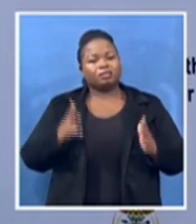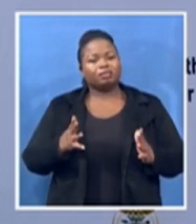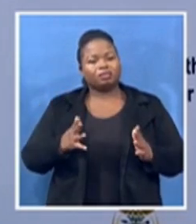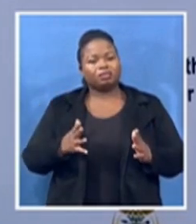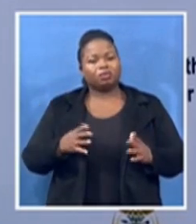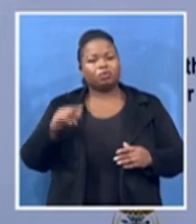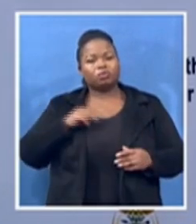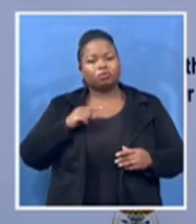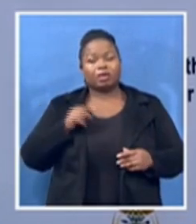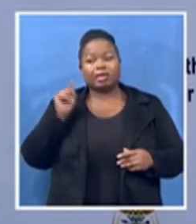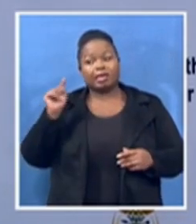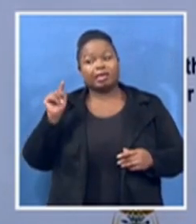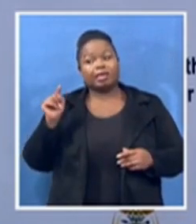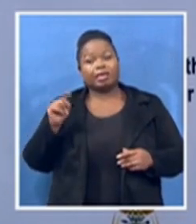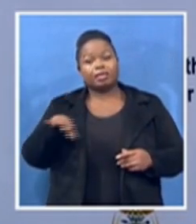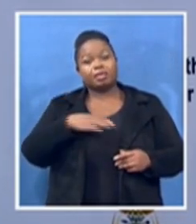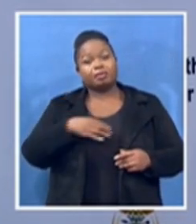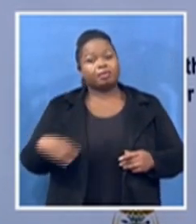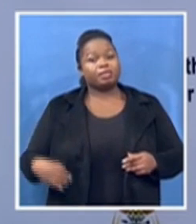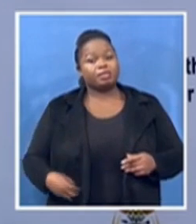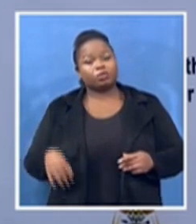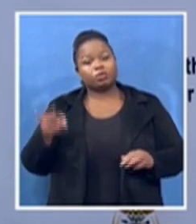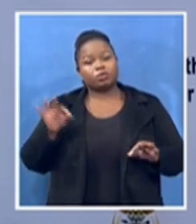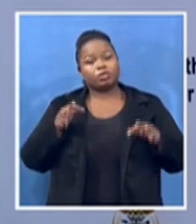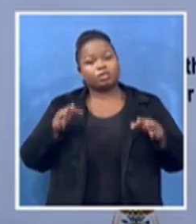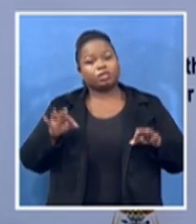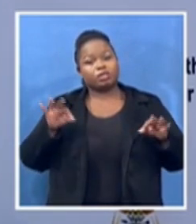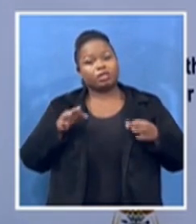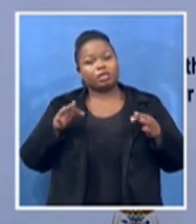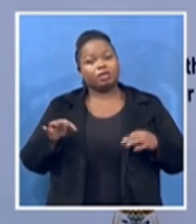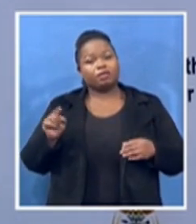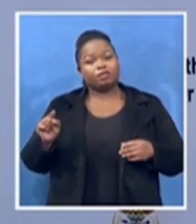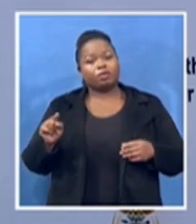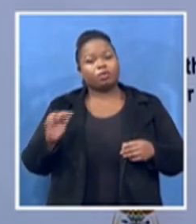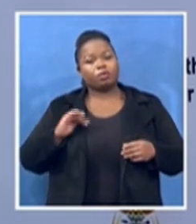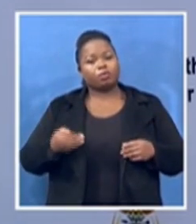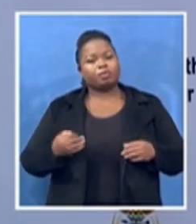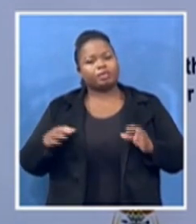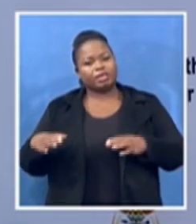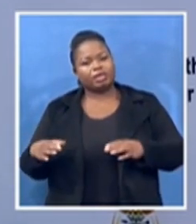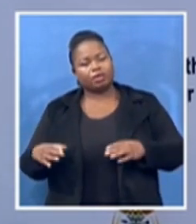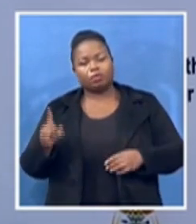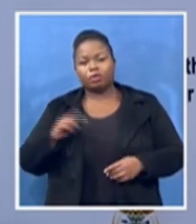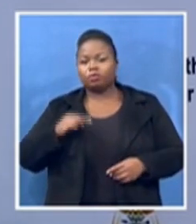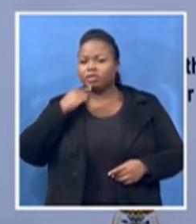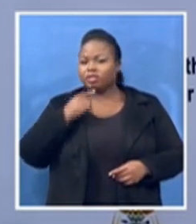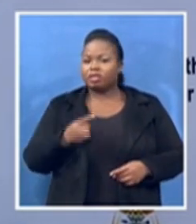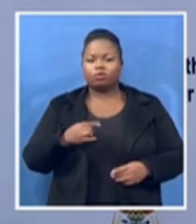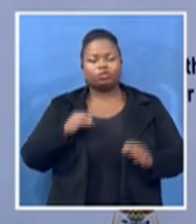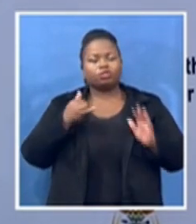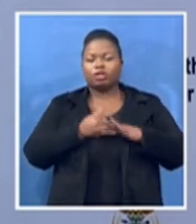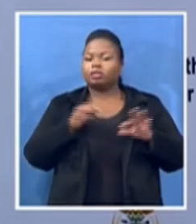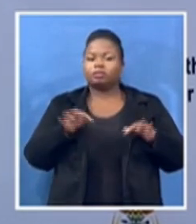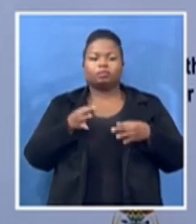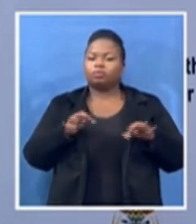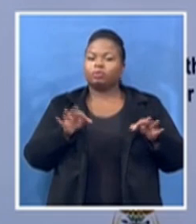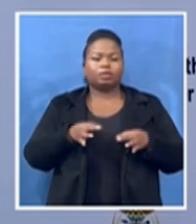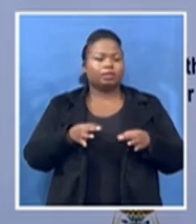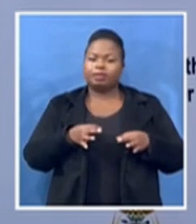of the Women's League. as you said, it was not just singing. It was singing with the course